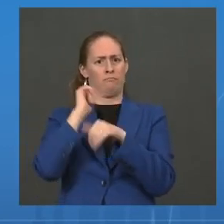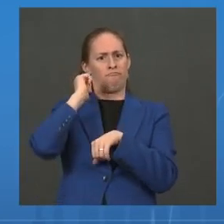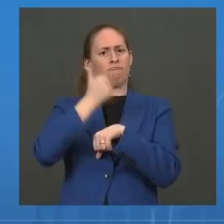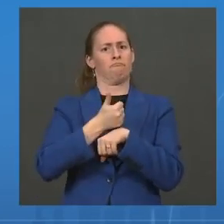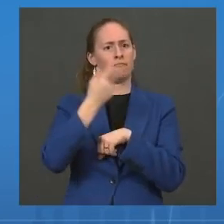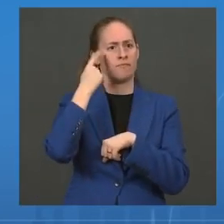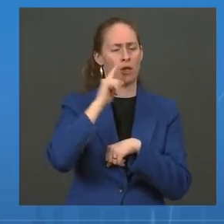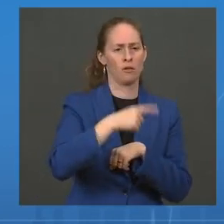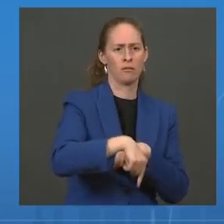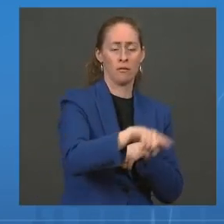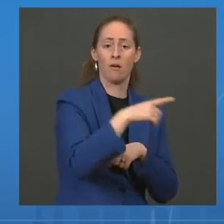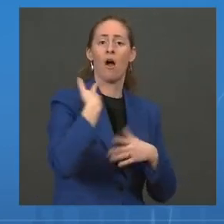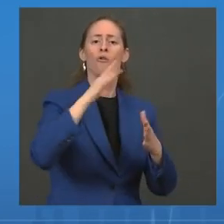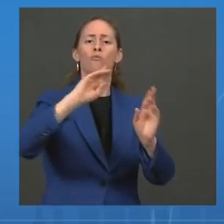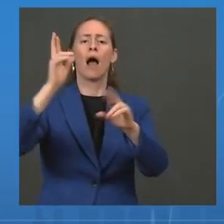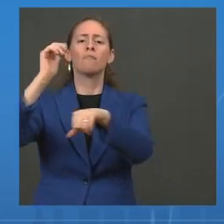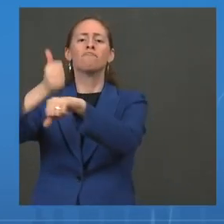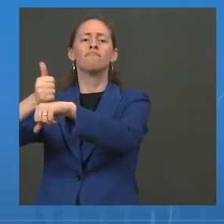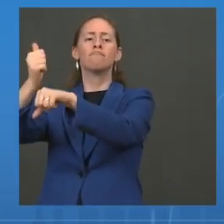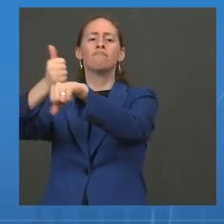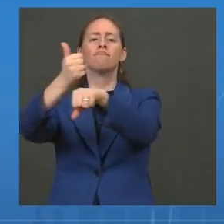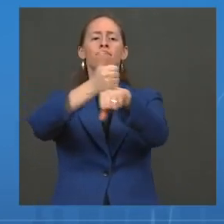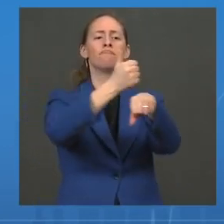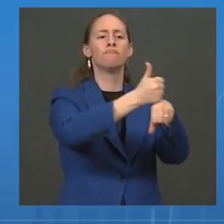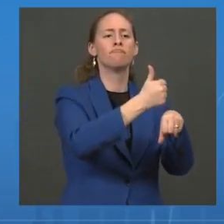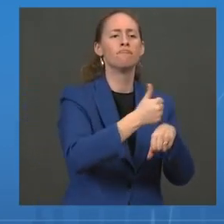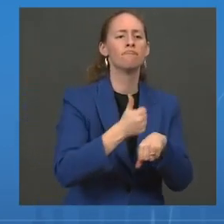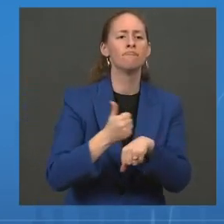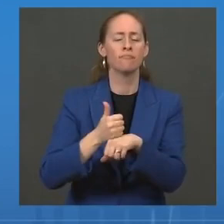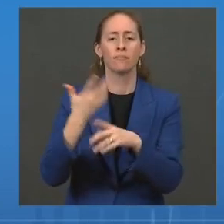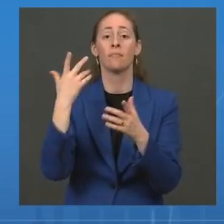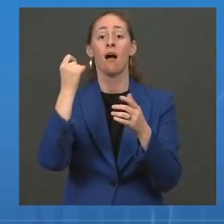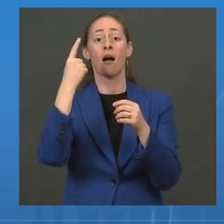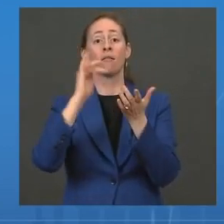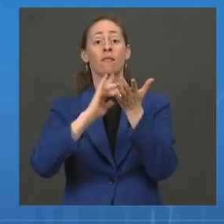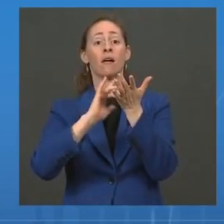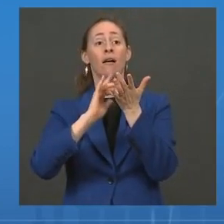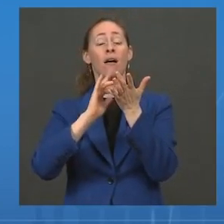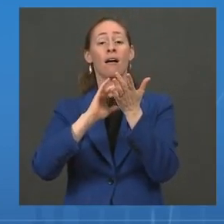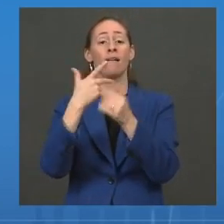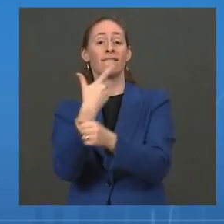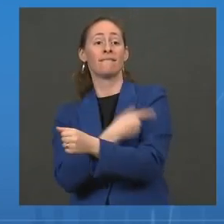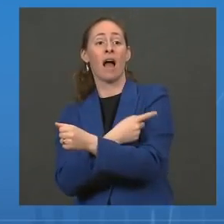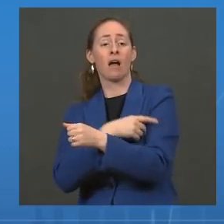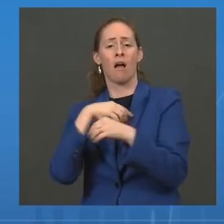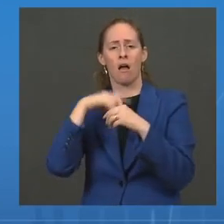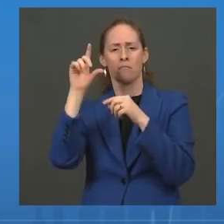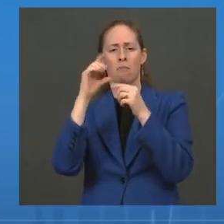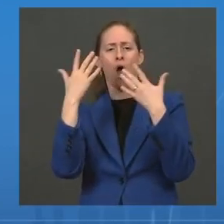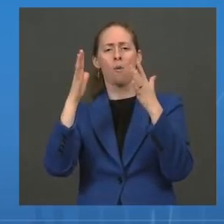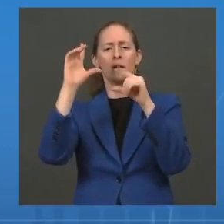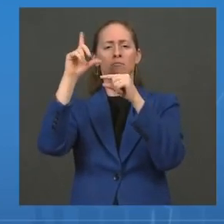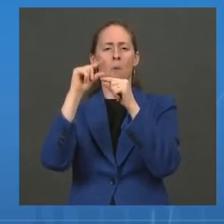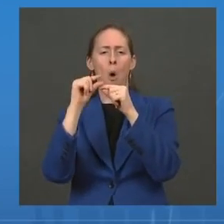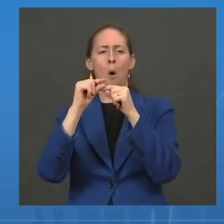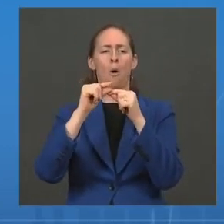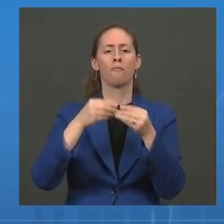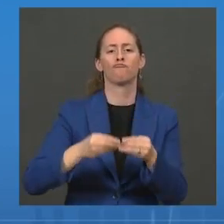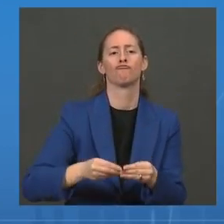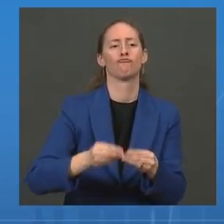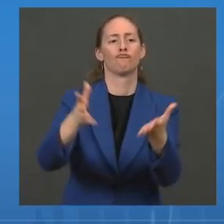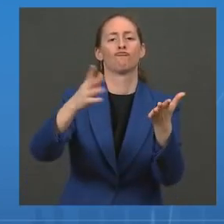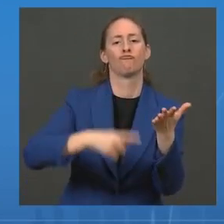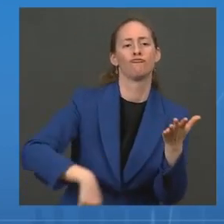specialized doses being shipped out to those sites. Many of the places that adults go to get